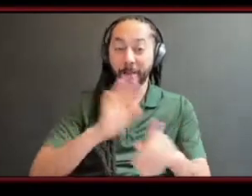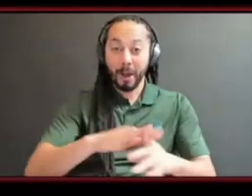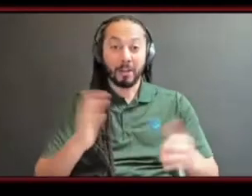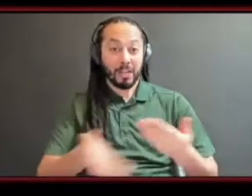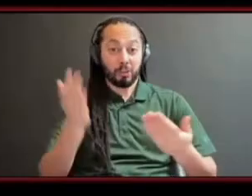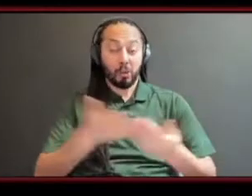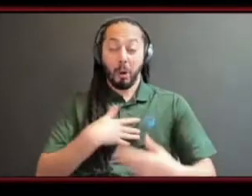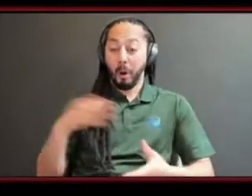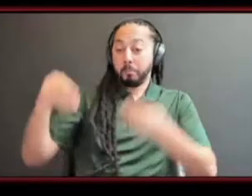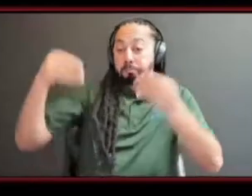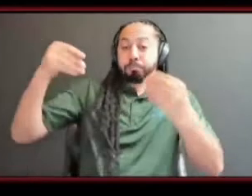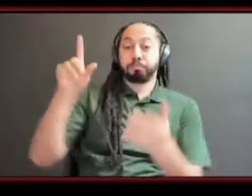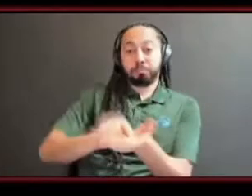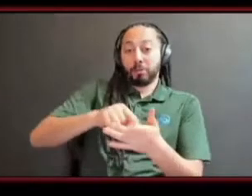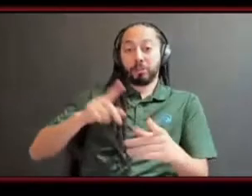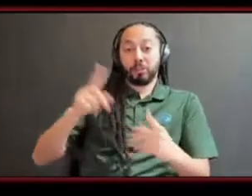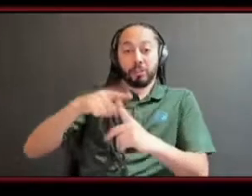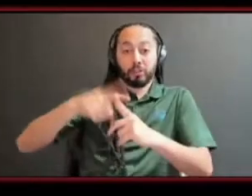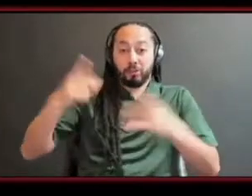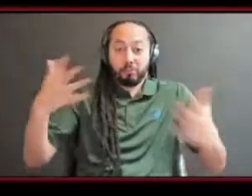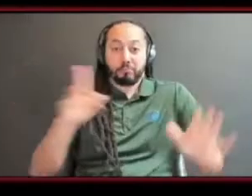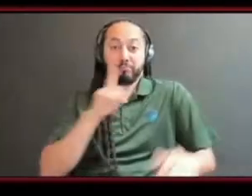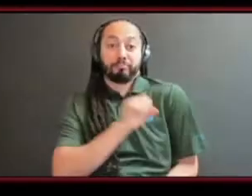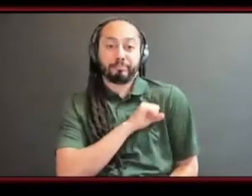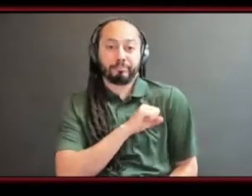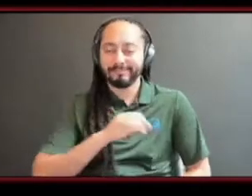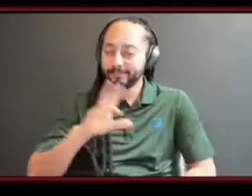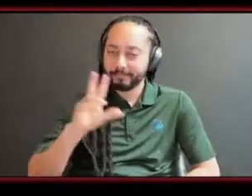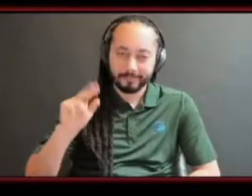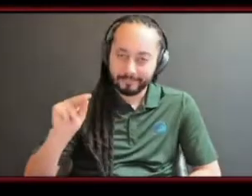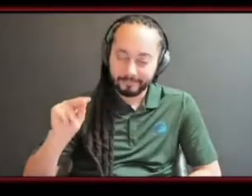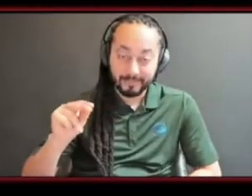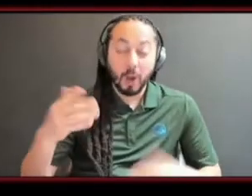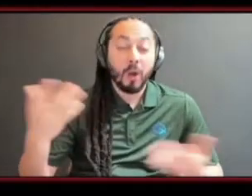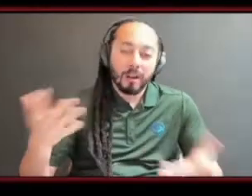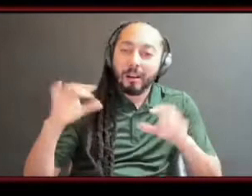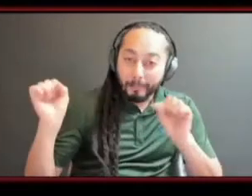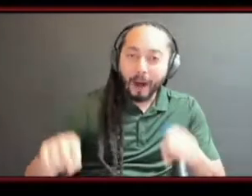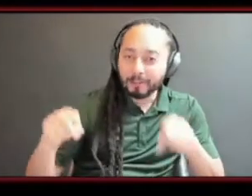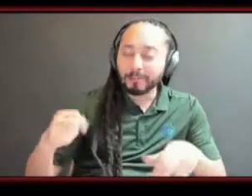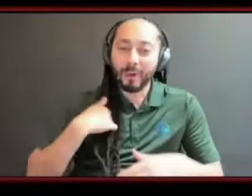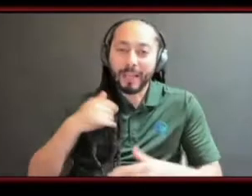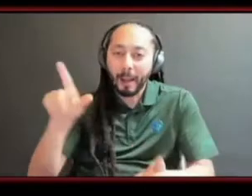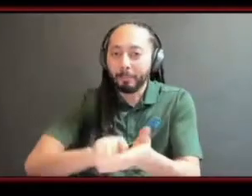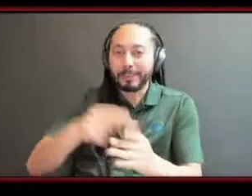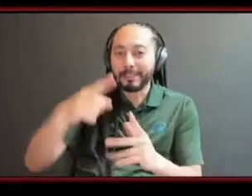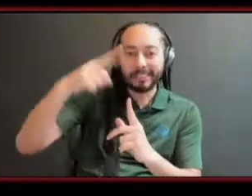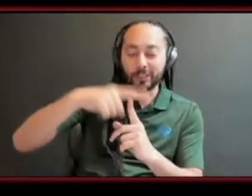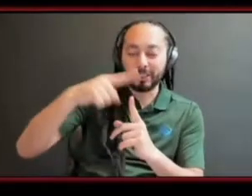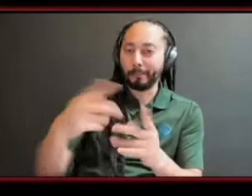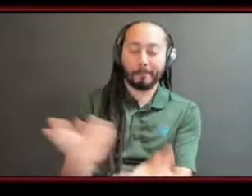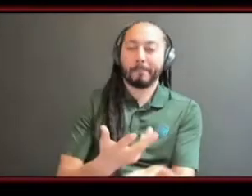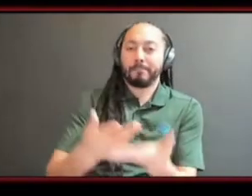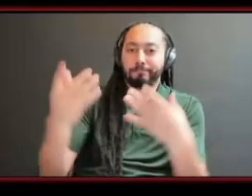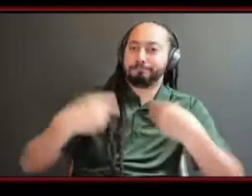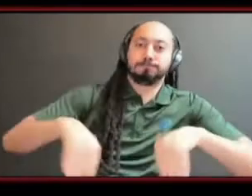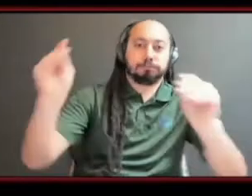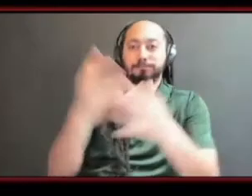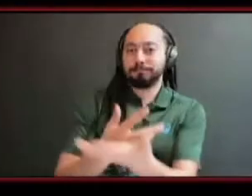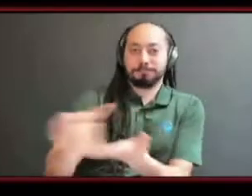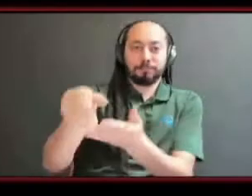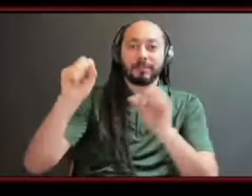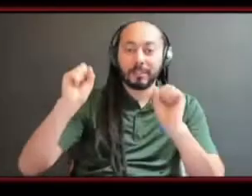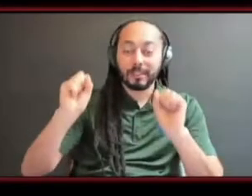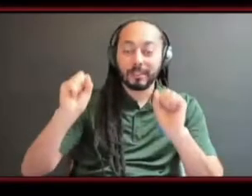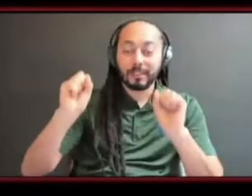like oh you could just print a shirt like sometimes you can like one one in a million chance where you print a shirt and you can build like grow grow big huge business quick